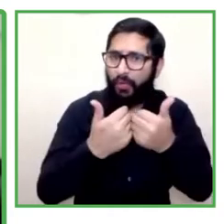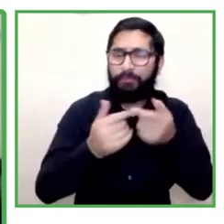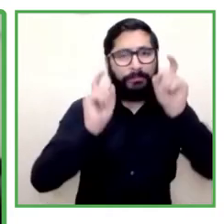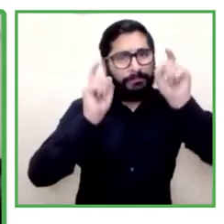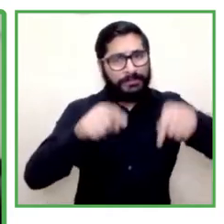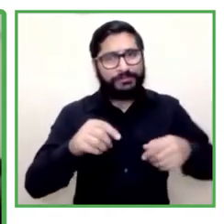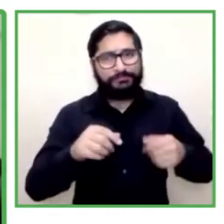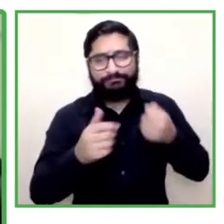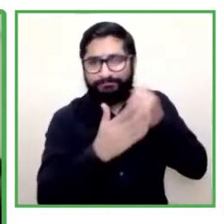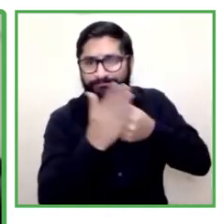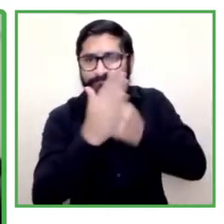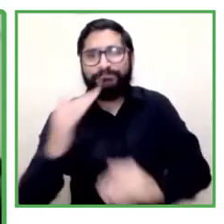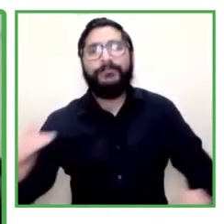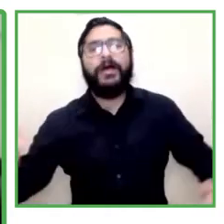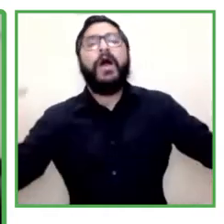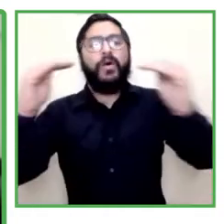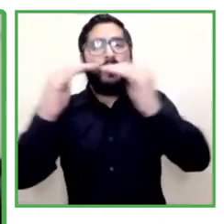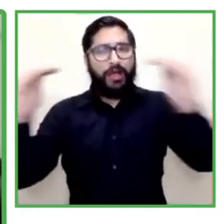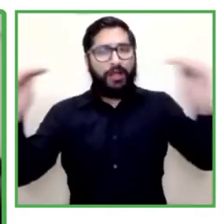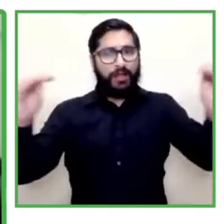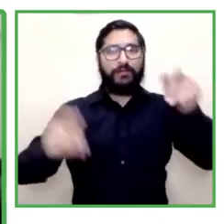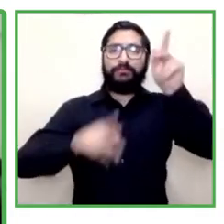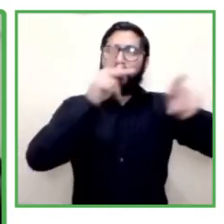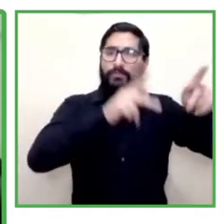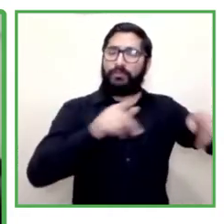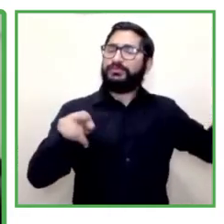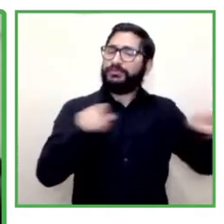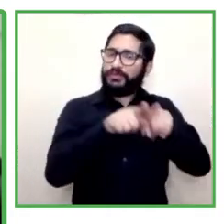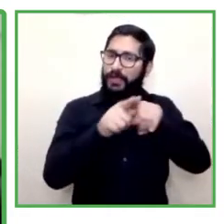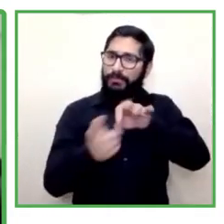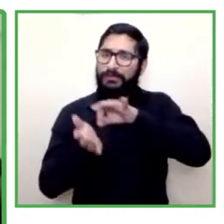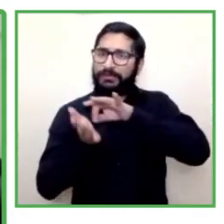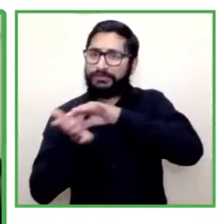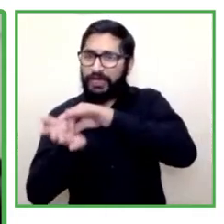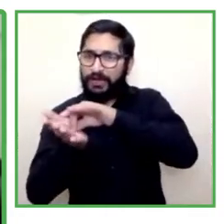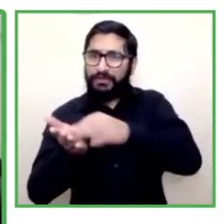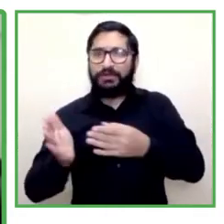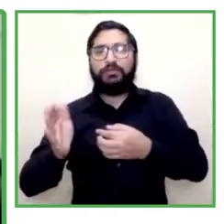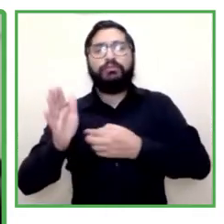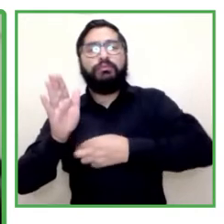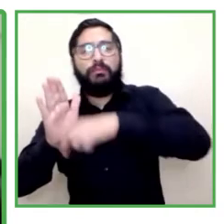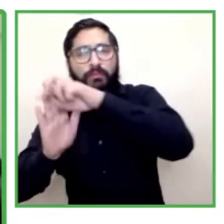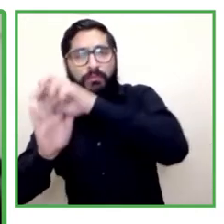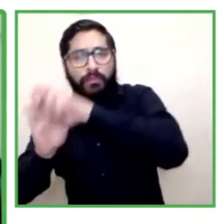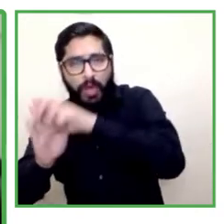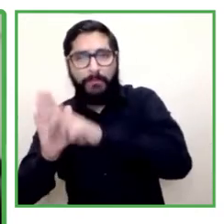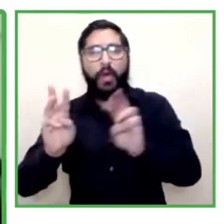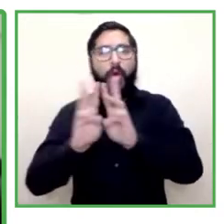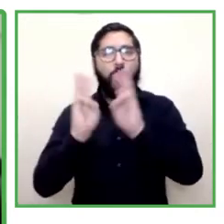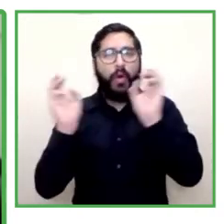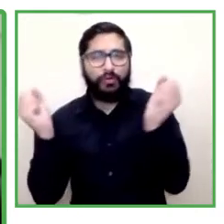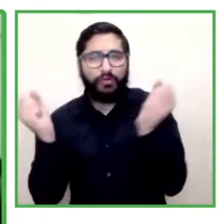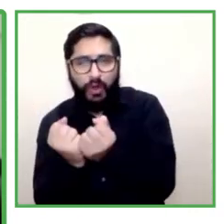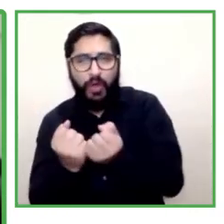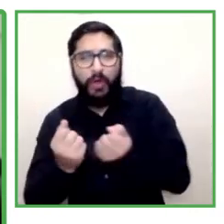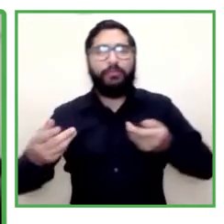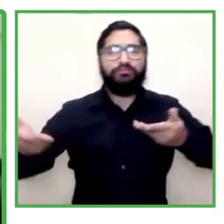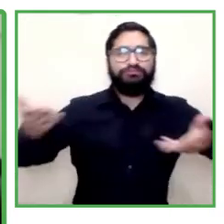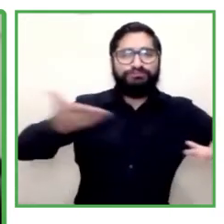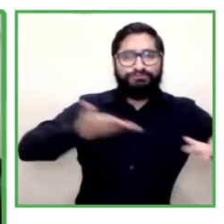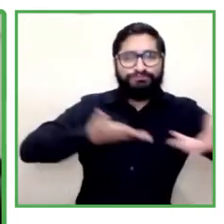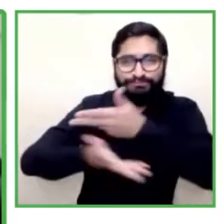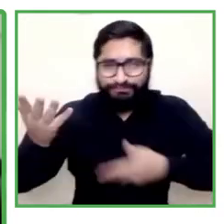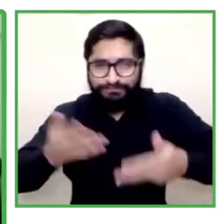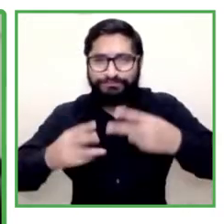We are attending to this invitation that Zero Project has made to us